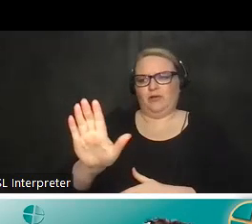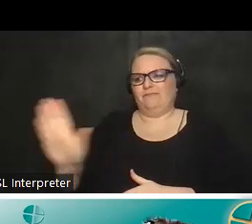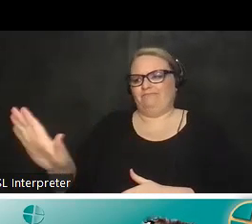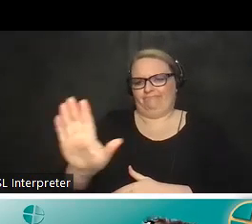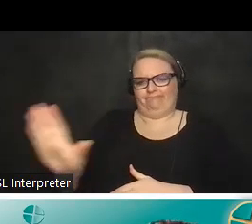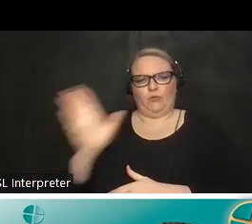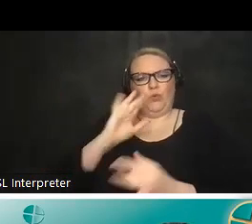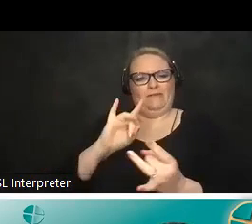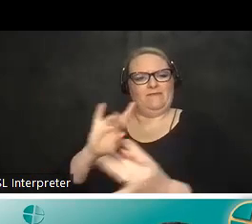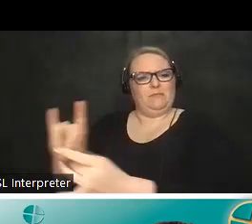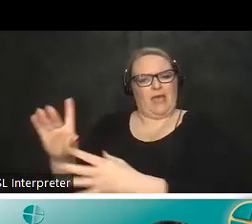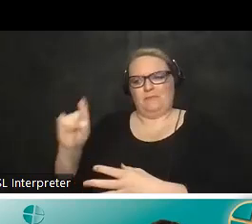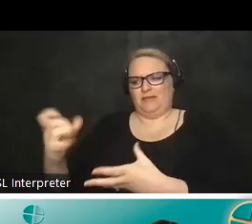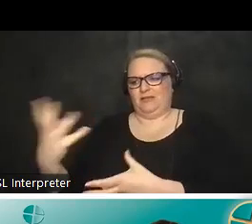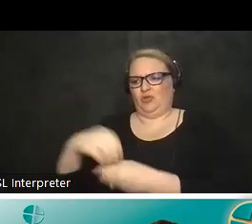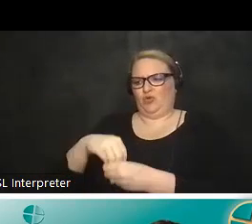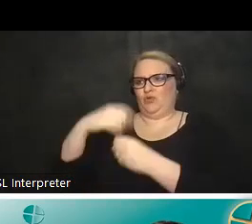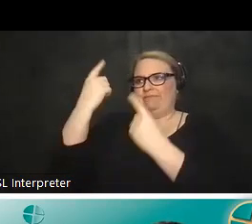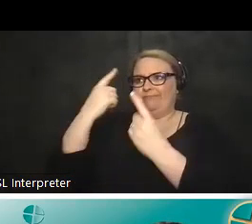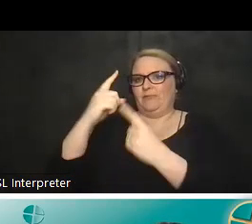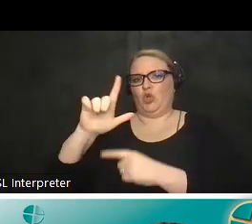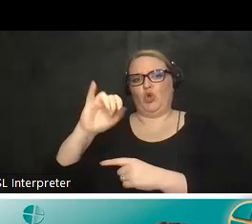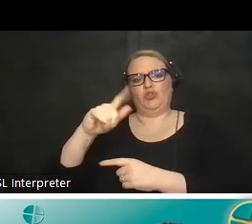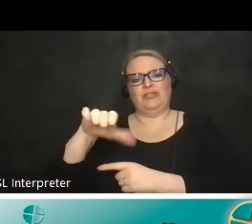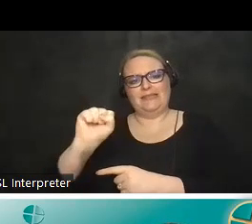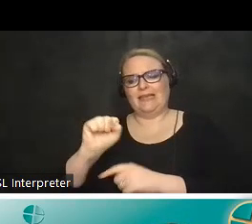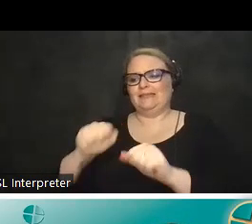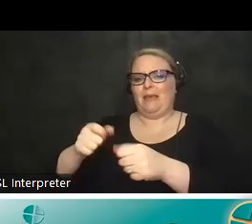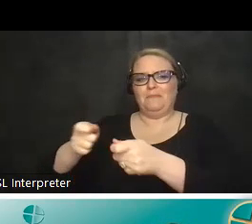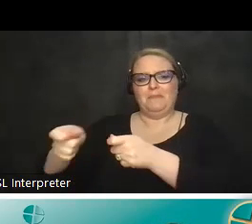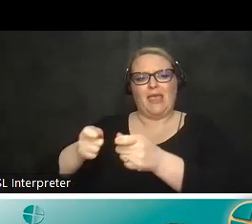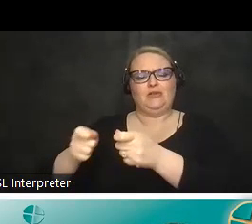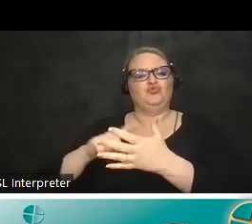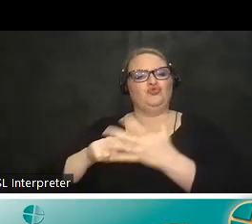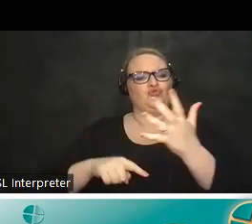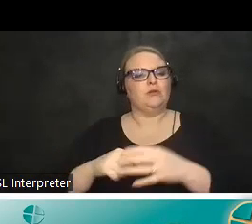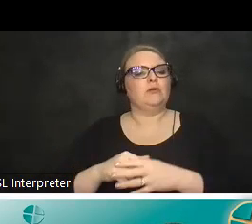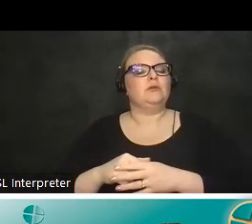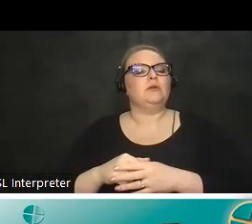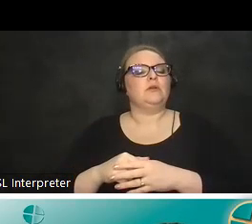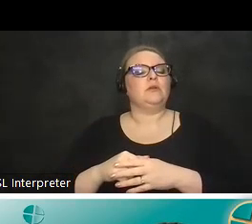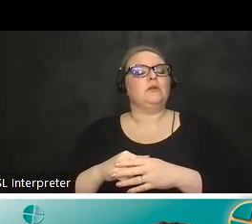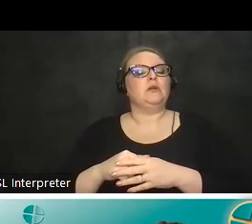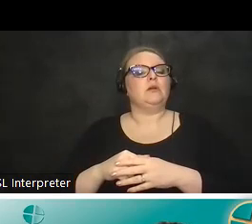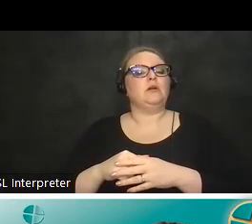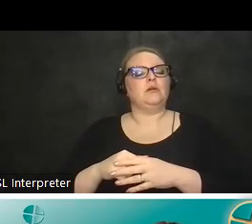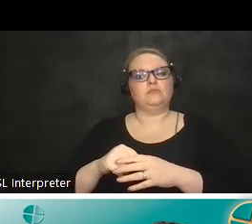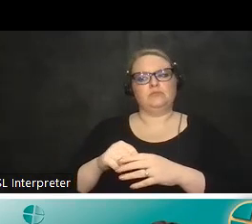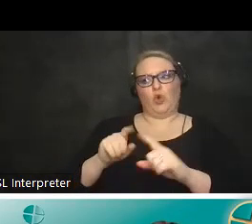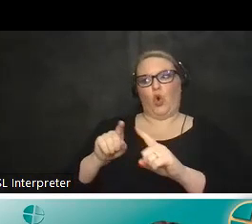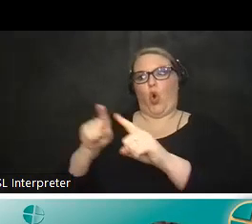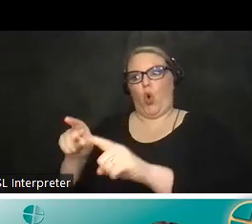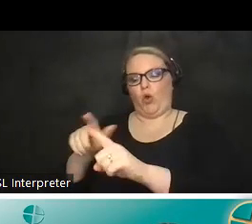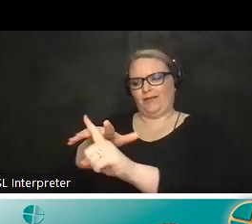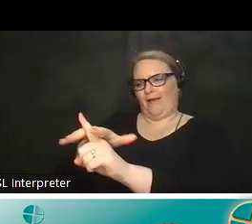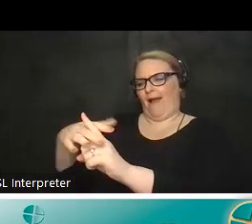consider in terms of logistics or manageability um so going in context can really help um